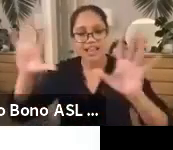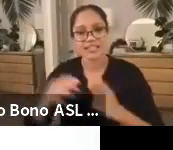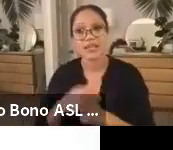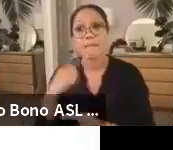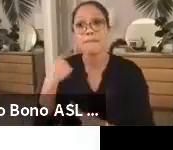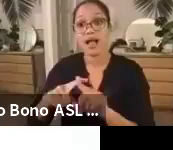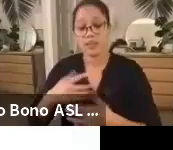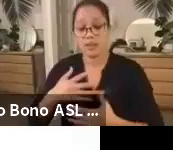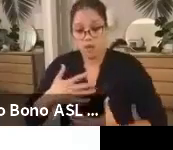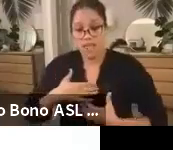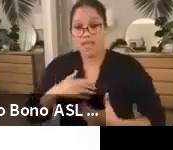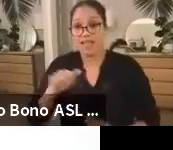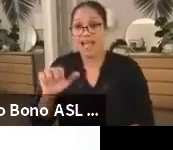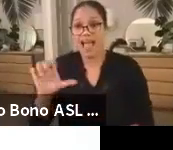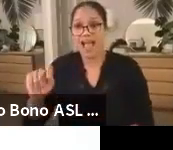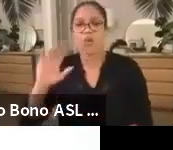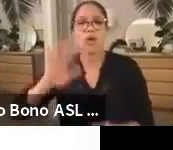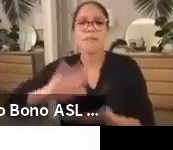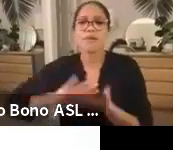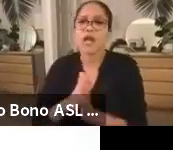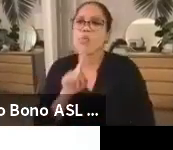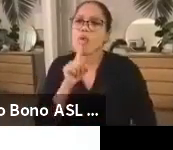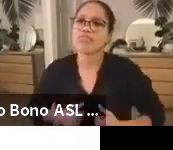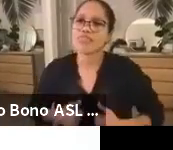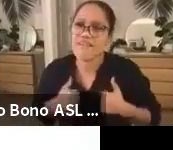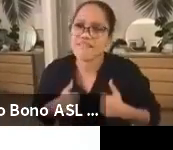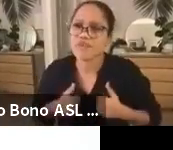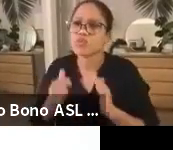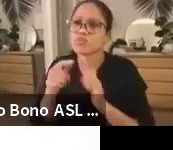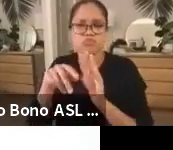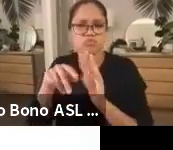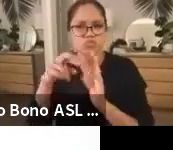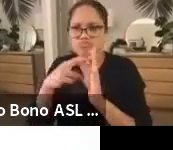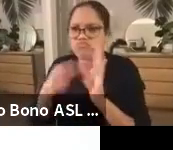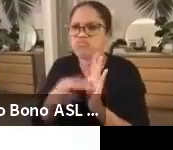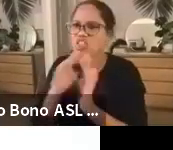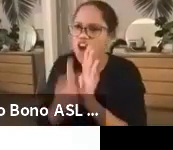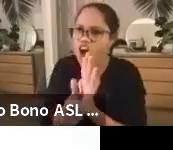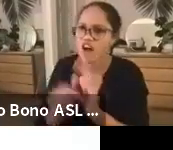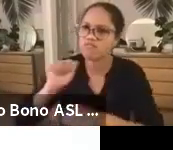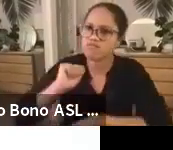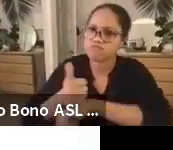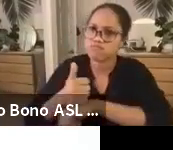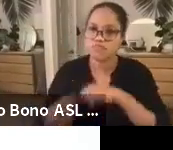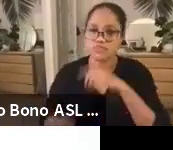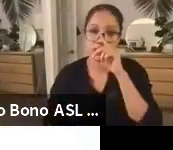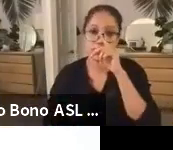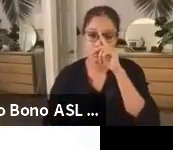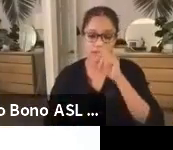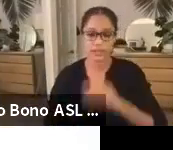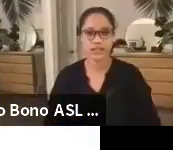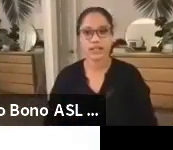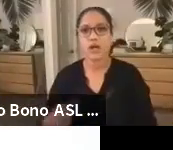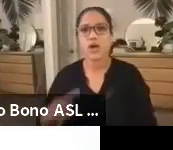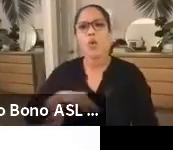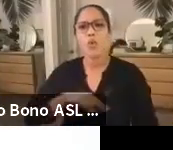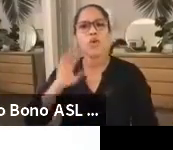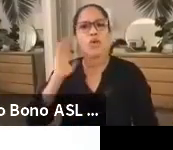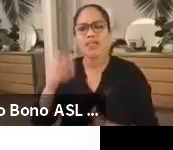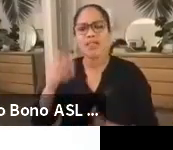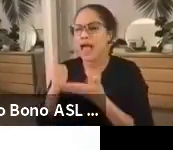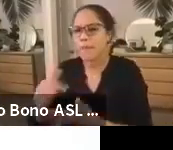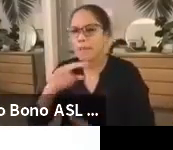That's why Breathe calls for reparations and accountability to the community and all those impacted by state violence.